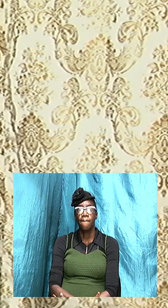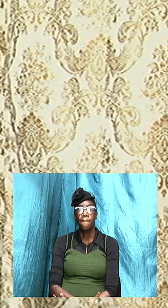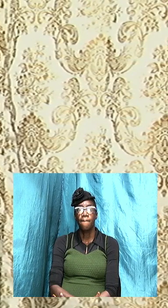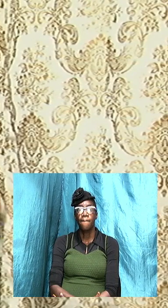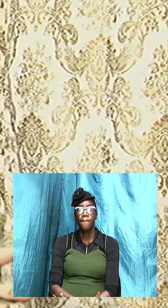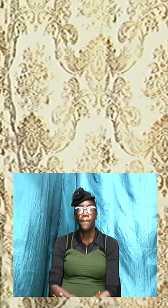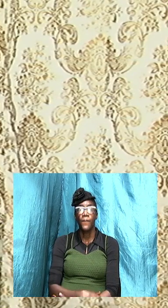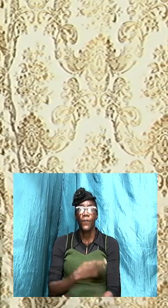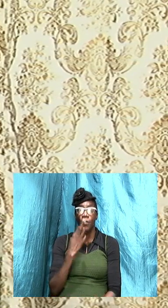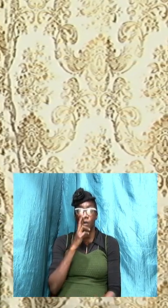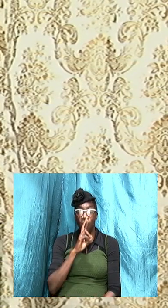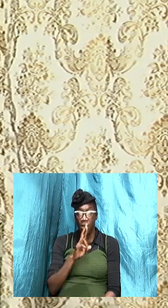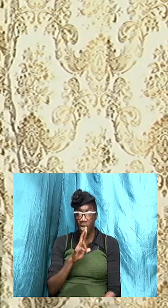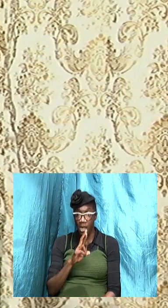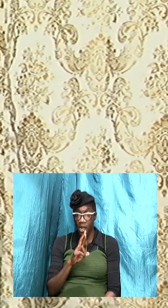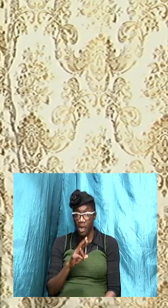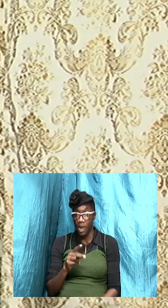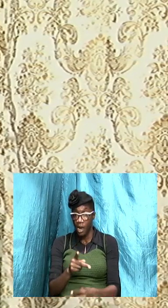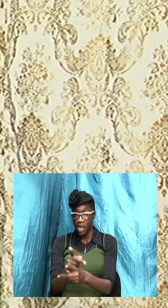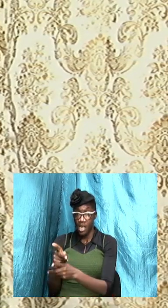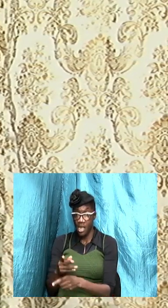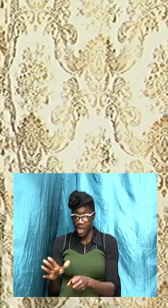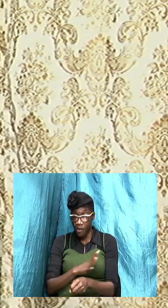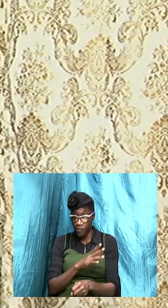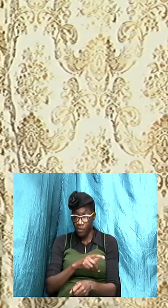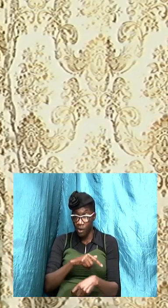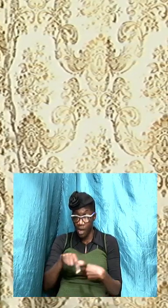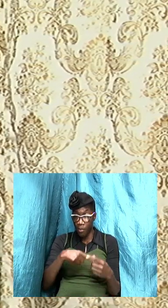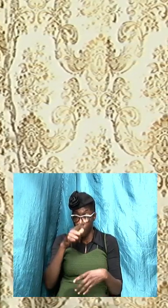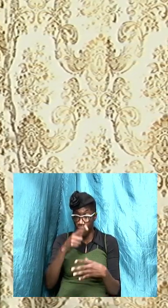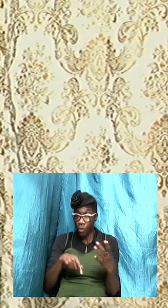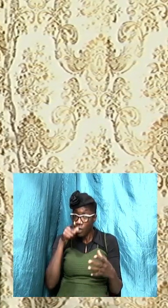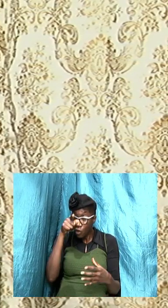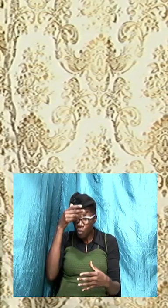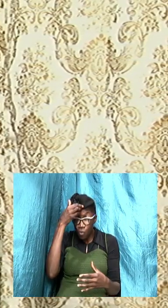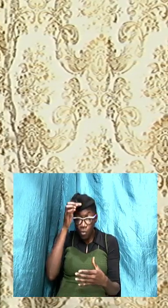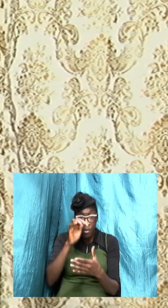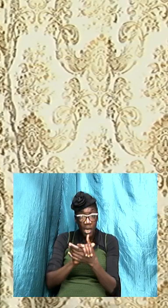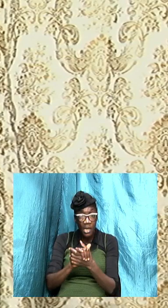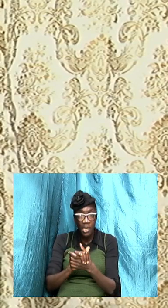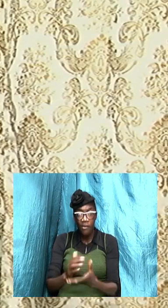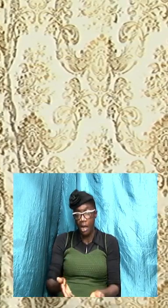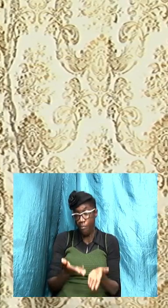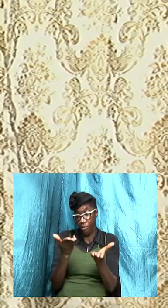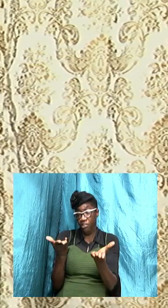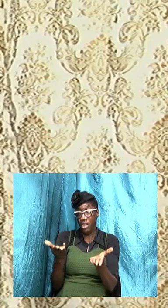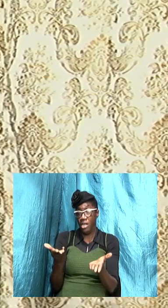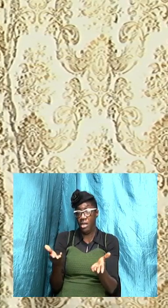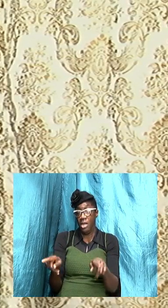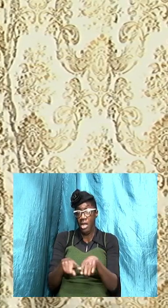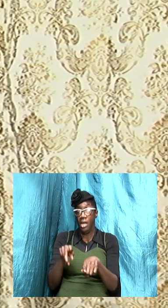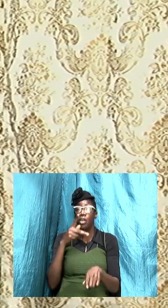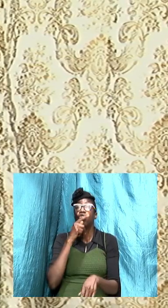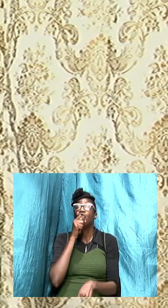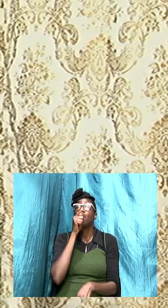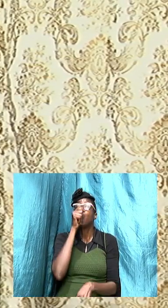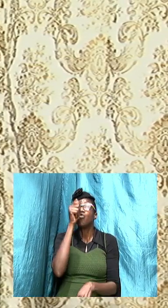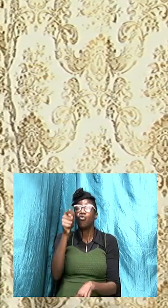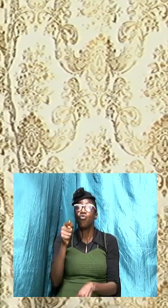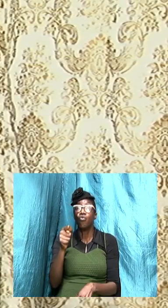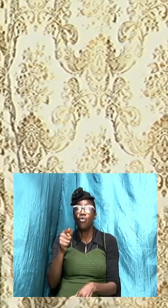are to be careful then about what we believe and present as truth and let us look at 1